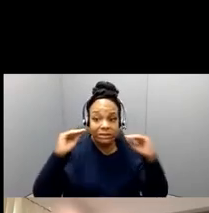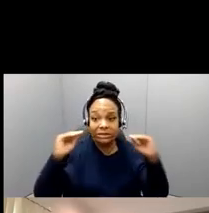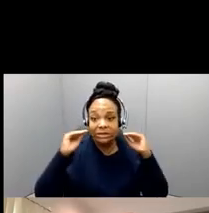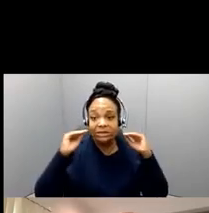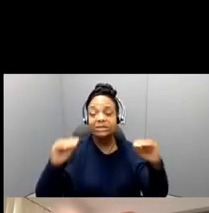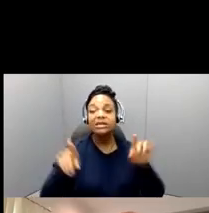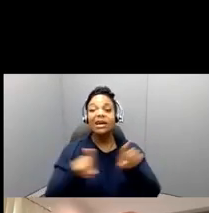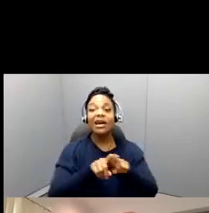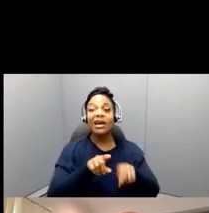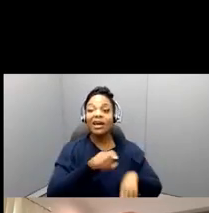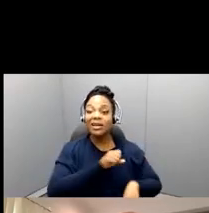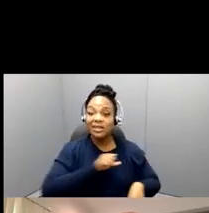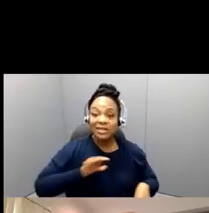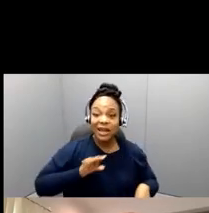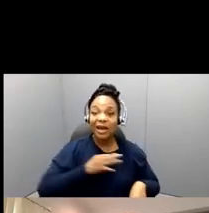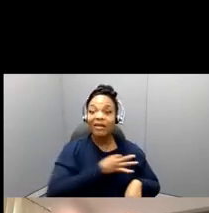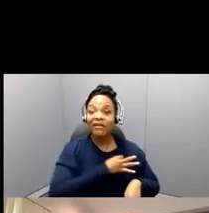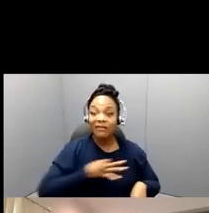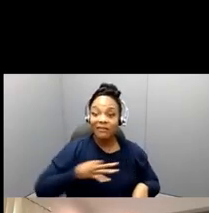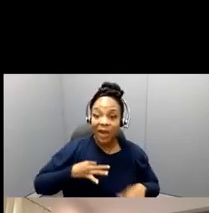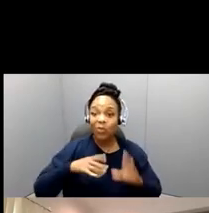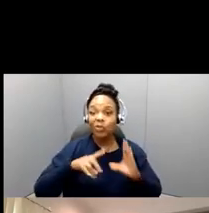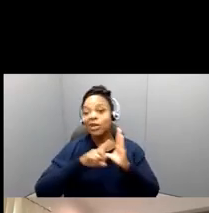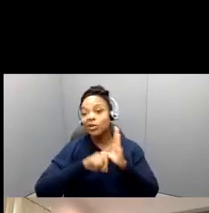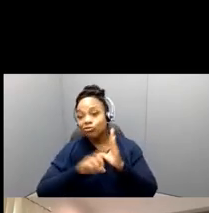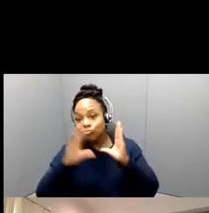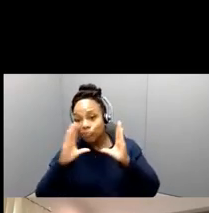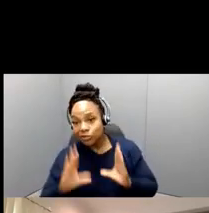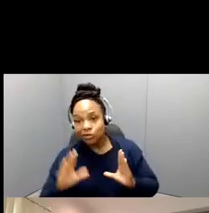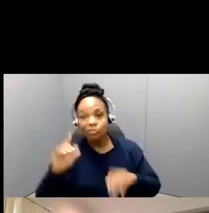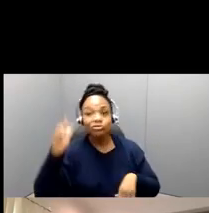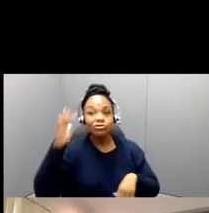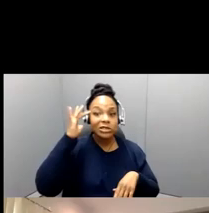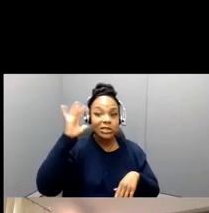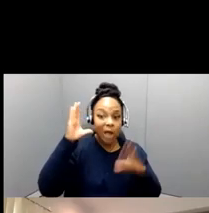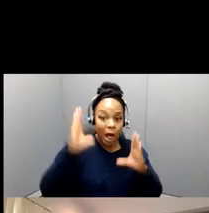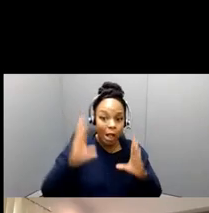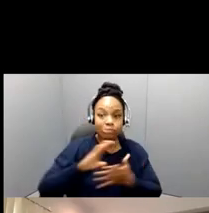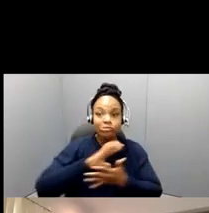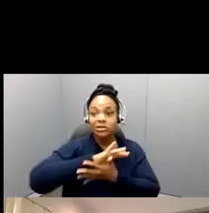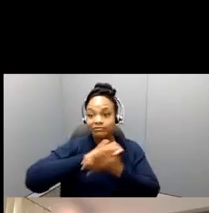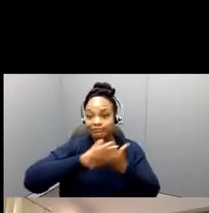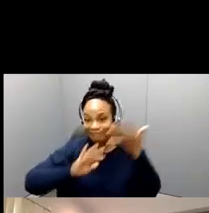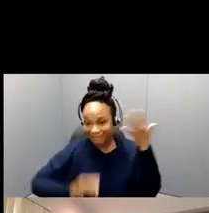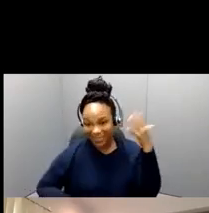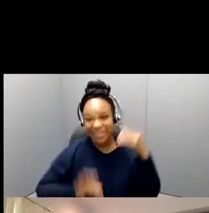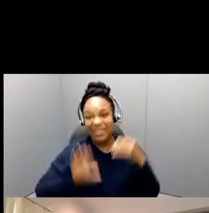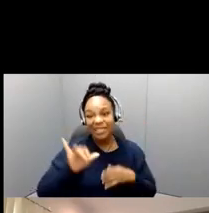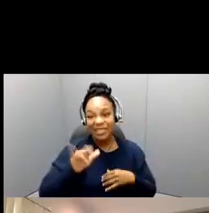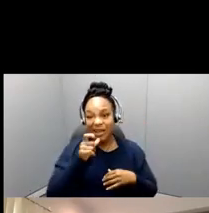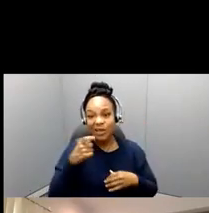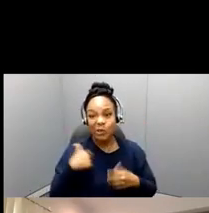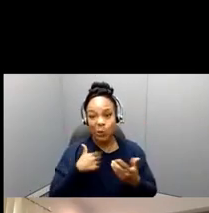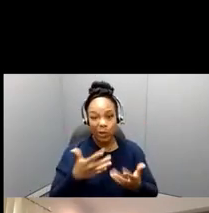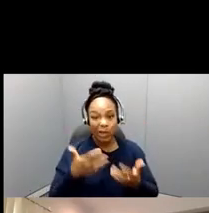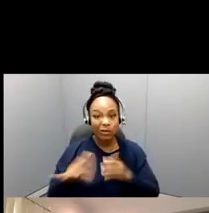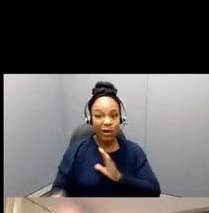that, that they are definitely, this is just one part of the, the, the chain